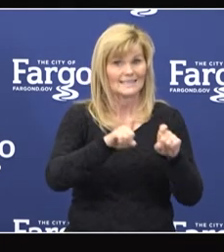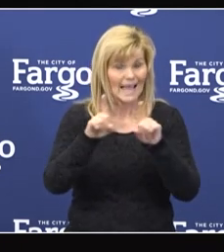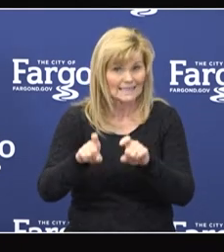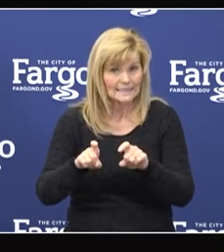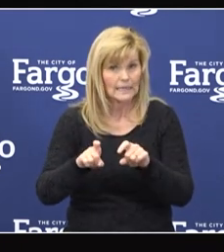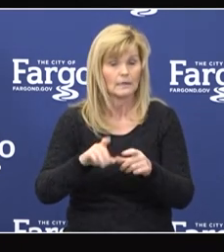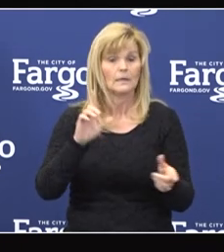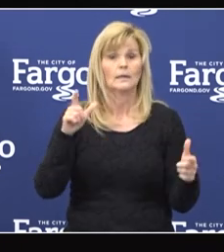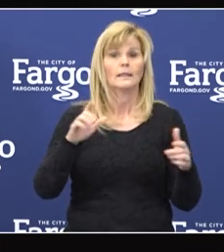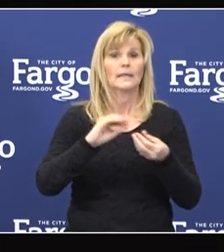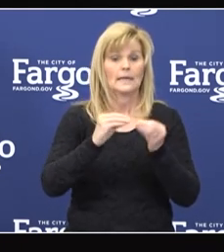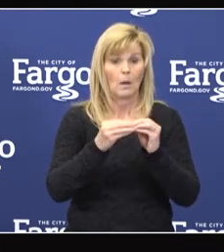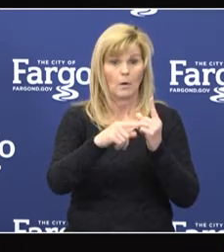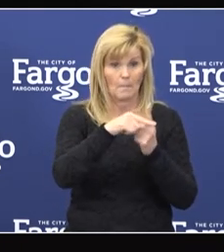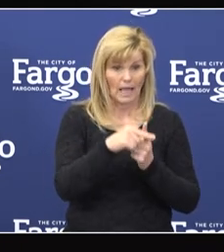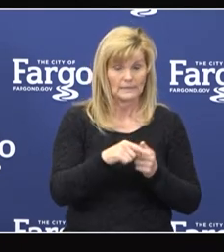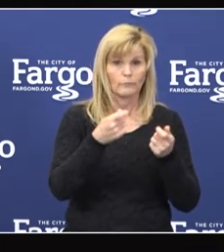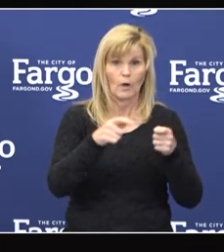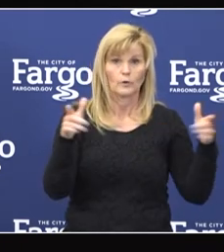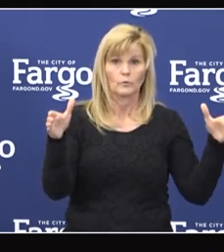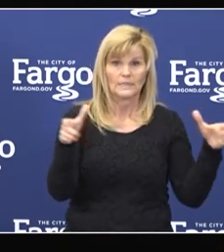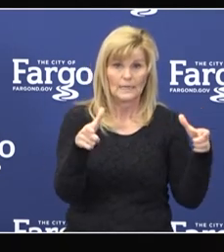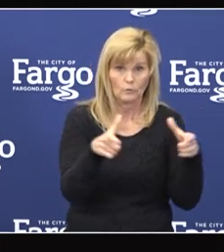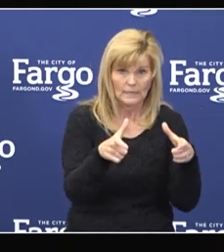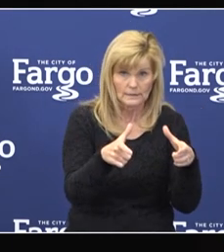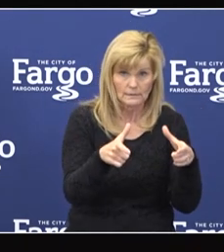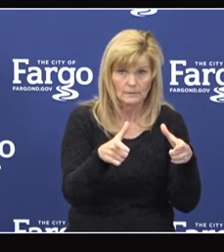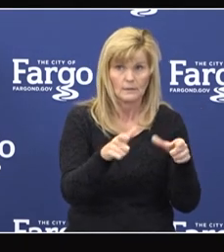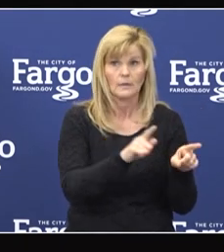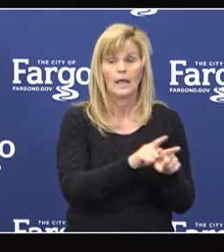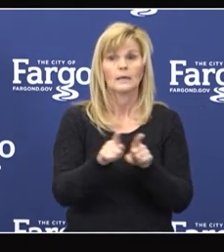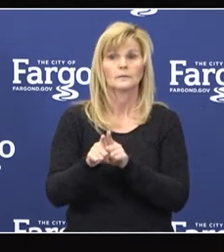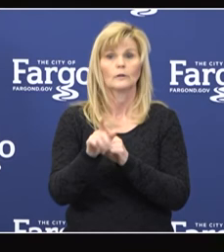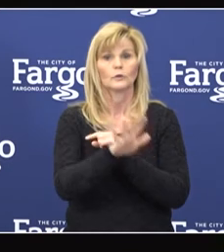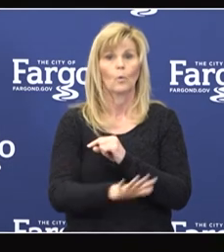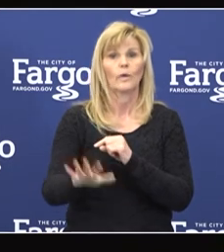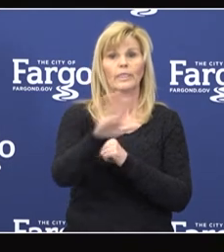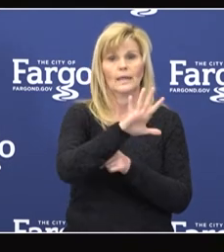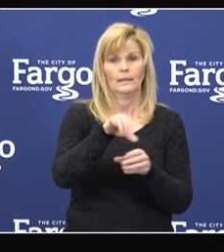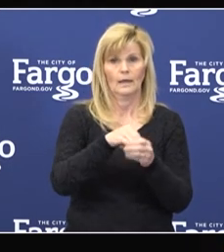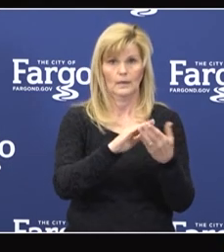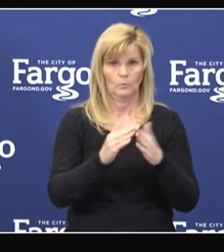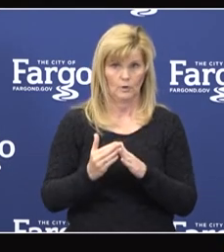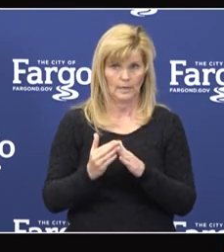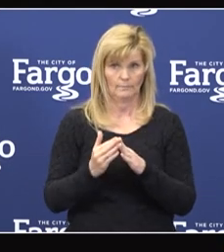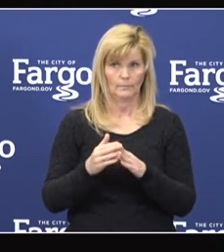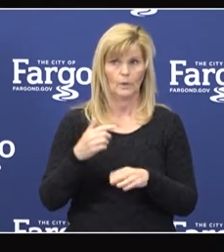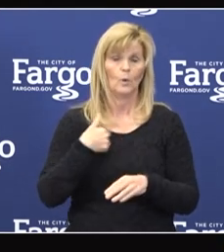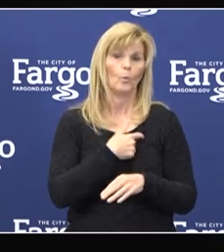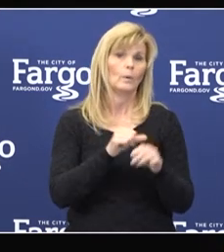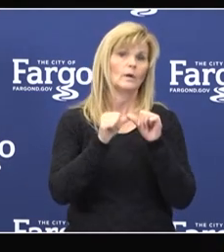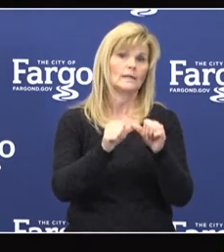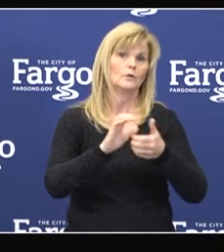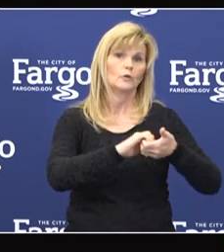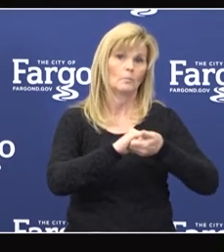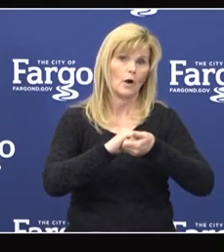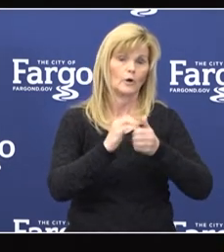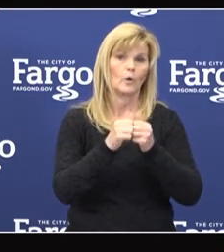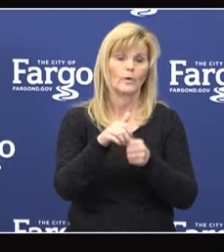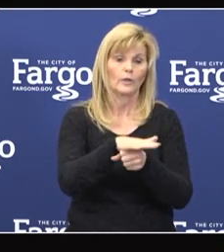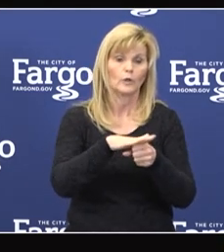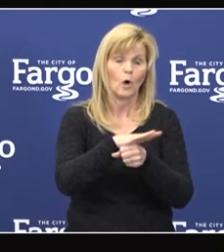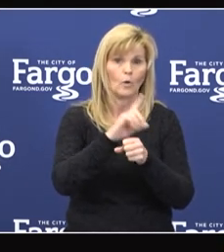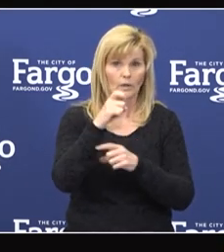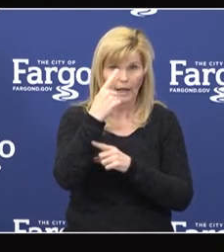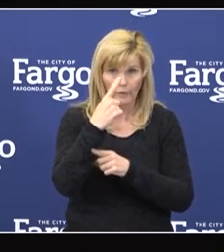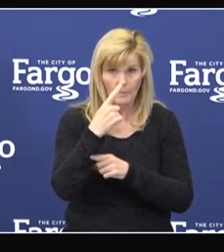decrease the number of positives throughout the community. We'll be continuing to partner with our local government colleagues,